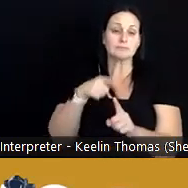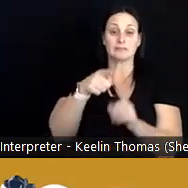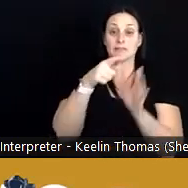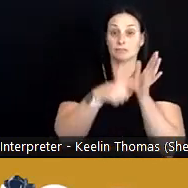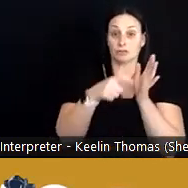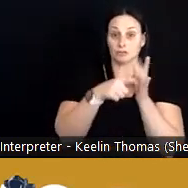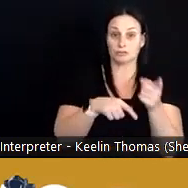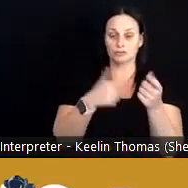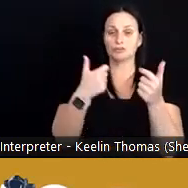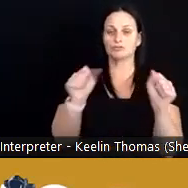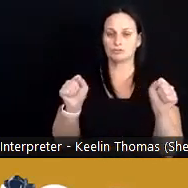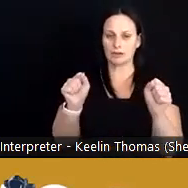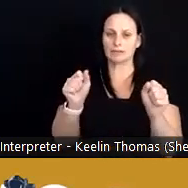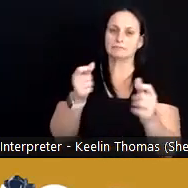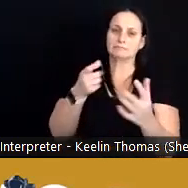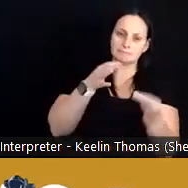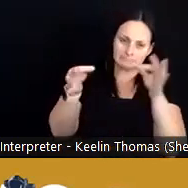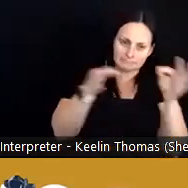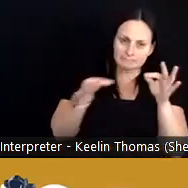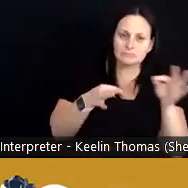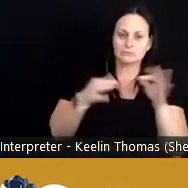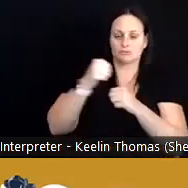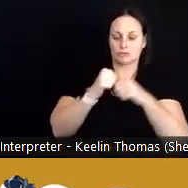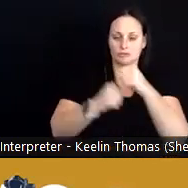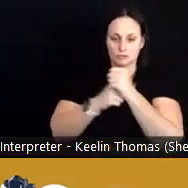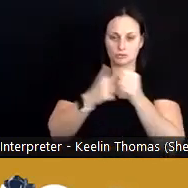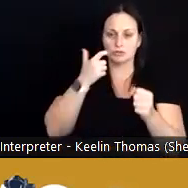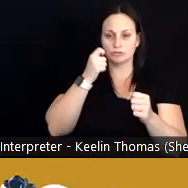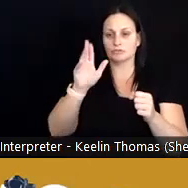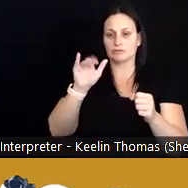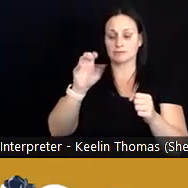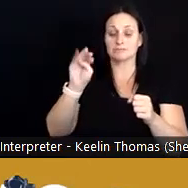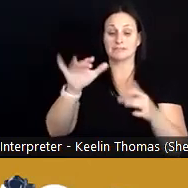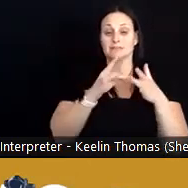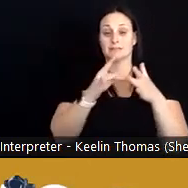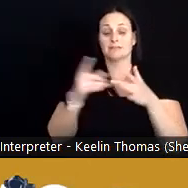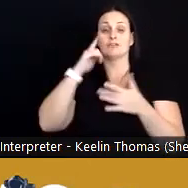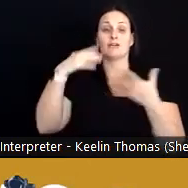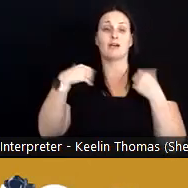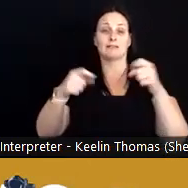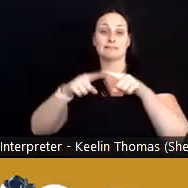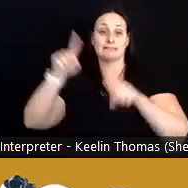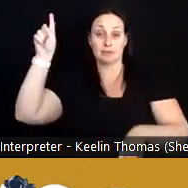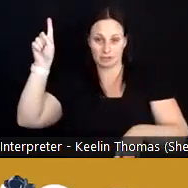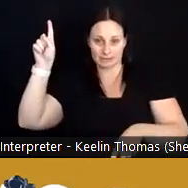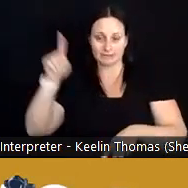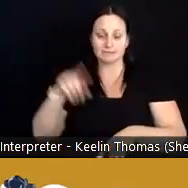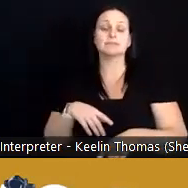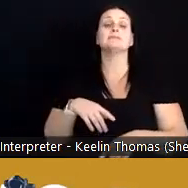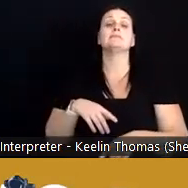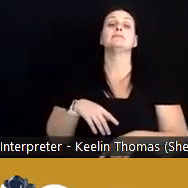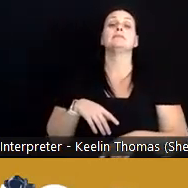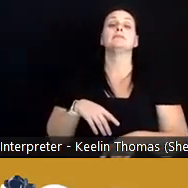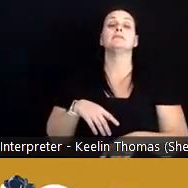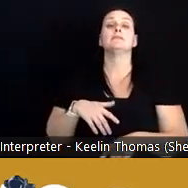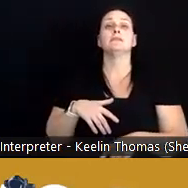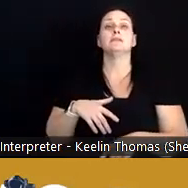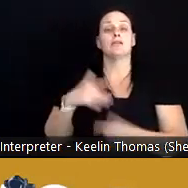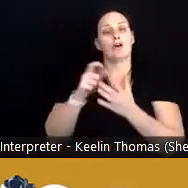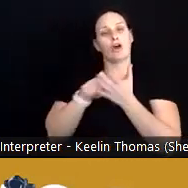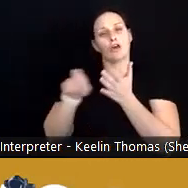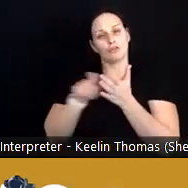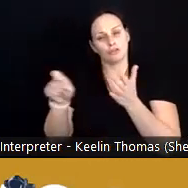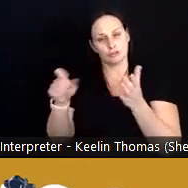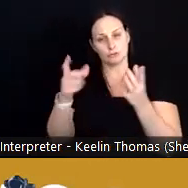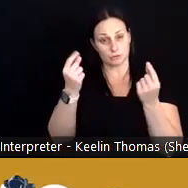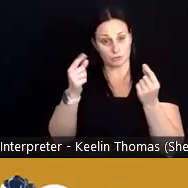tried to capture structural racism as a fundamental driver of health disparities. And what the authors were able to do was to